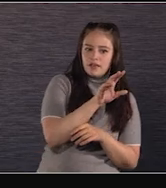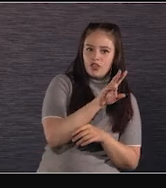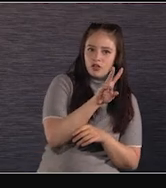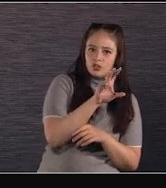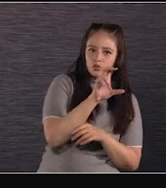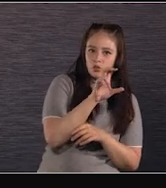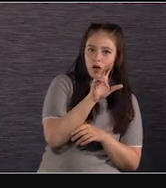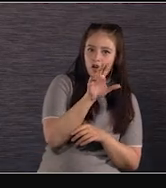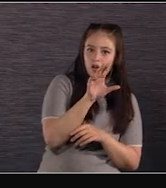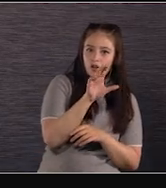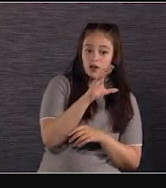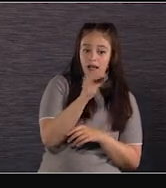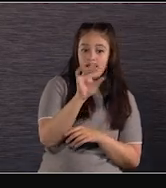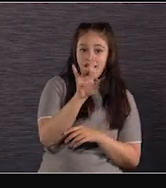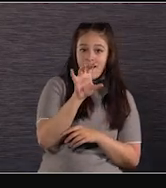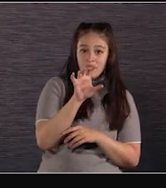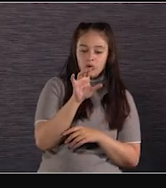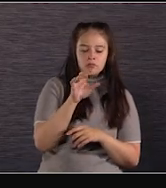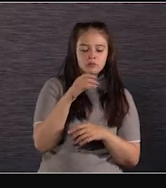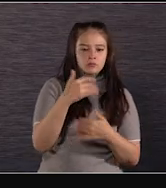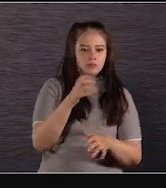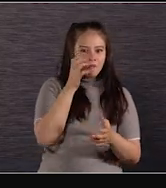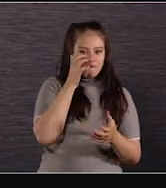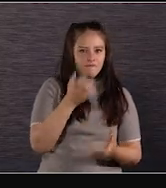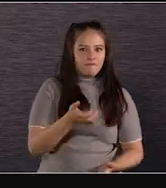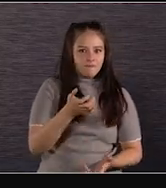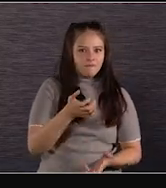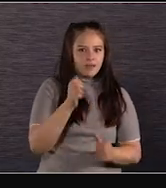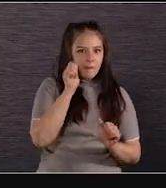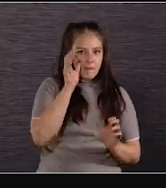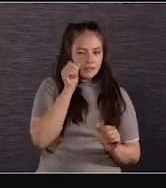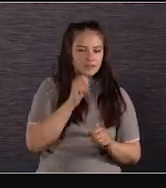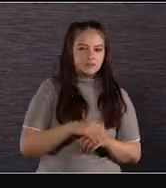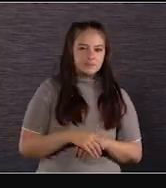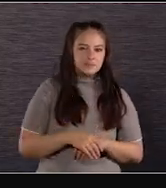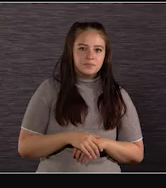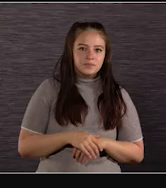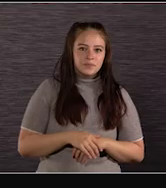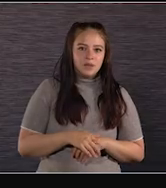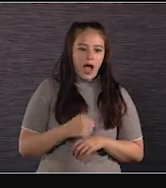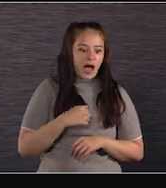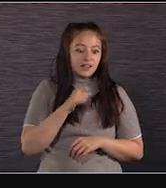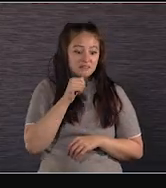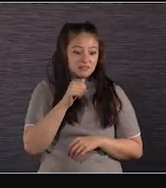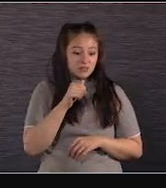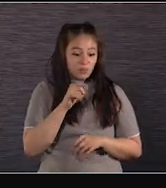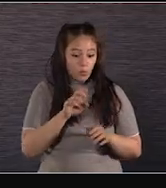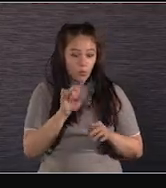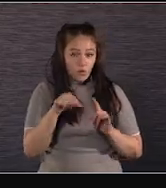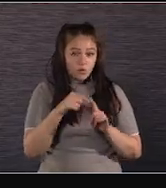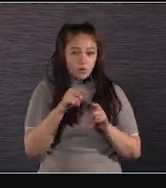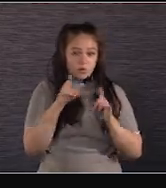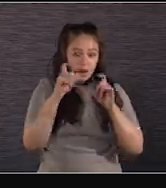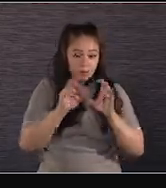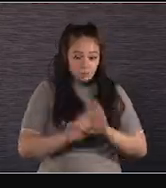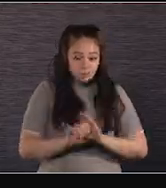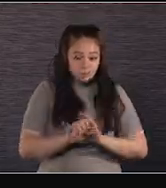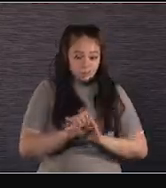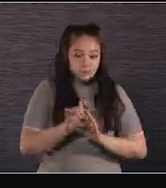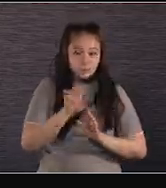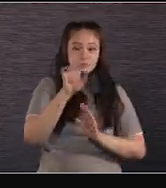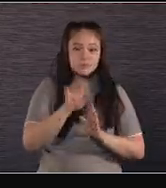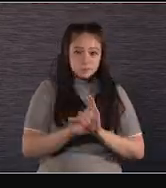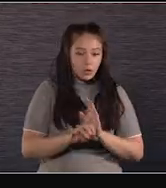has been fantastic. There you go. I didn't notice any noise when we were half in, half out, and close to the surface of the water. But when we